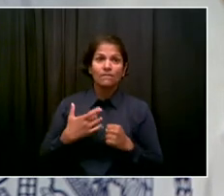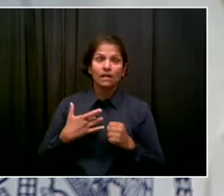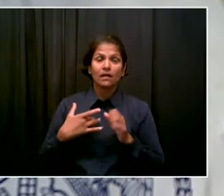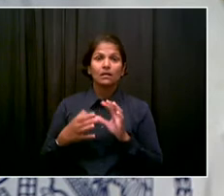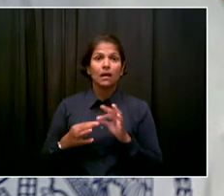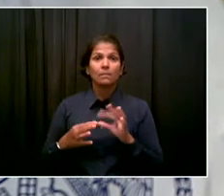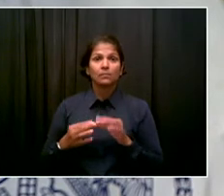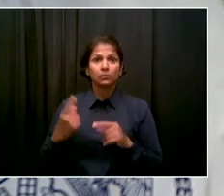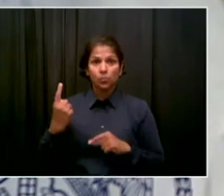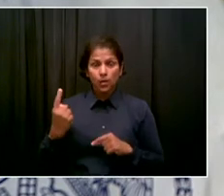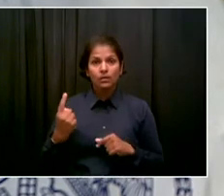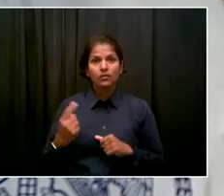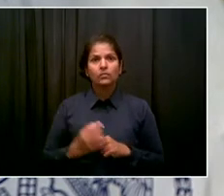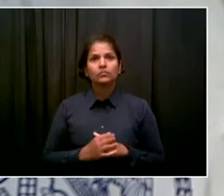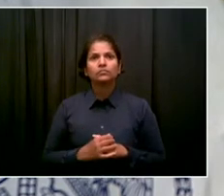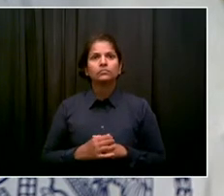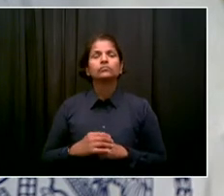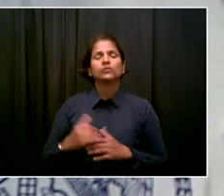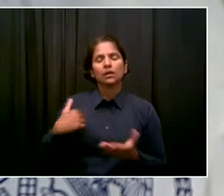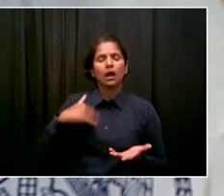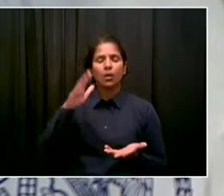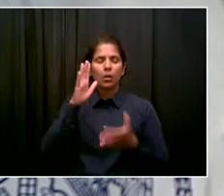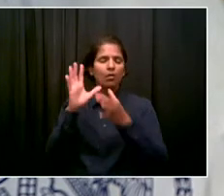The next is Katie Honan from The Wall Street Journal.